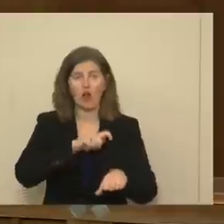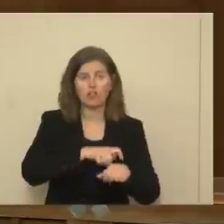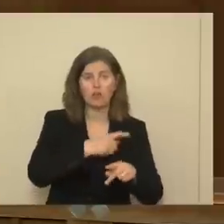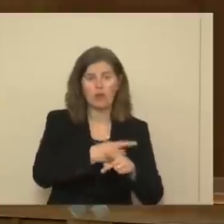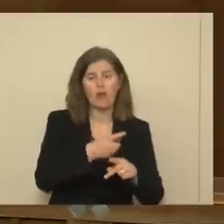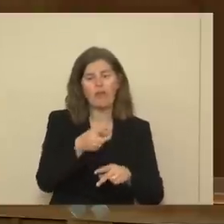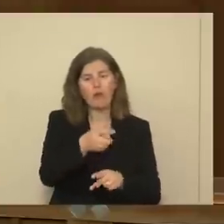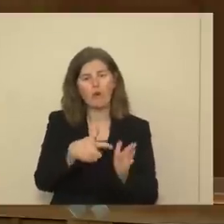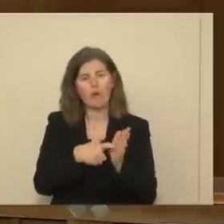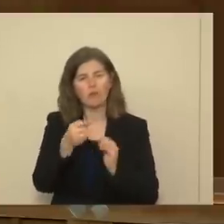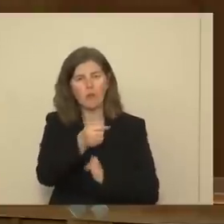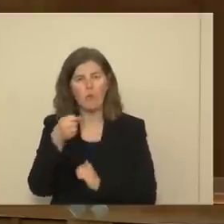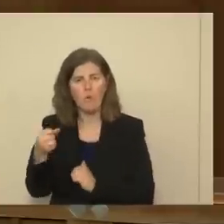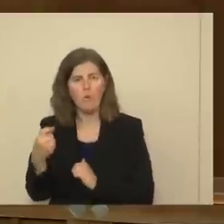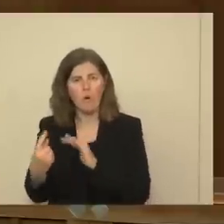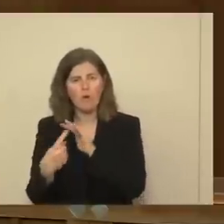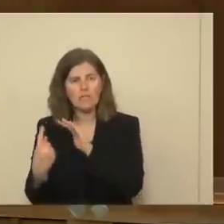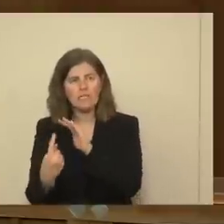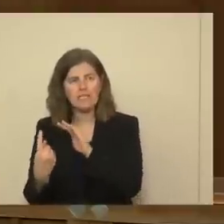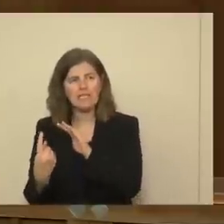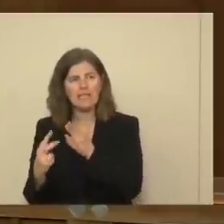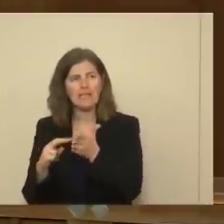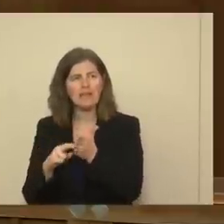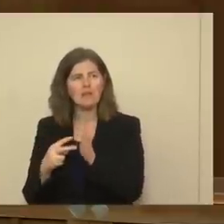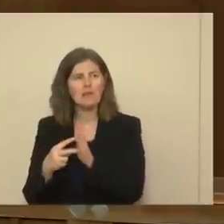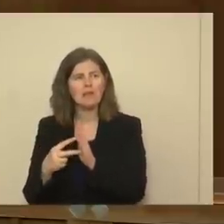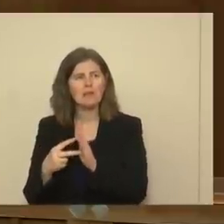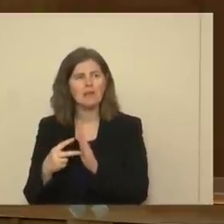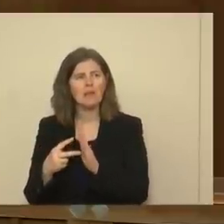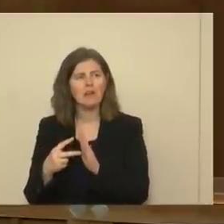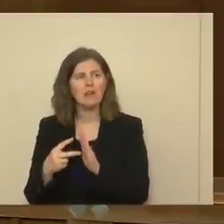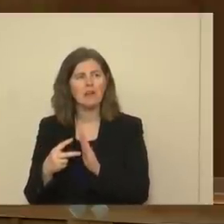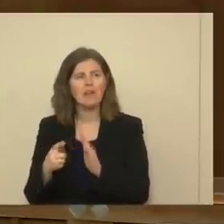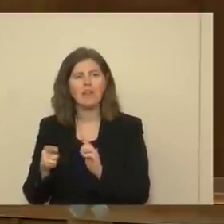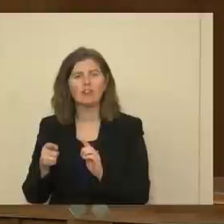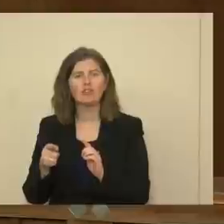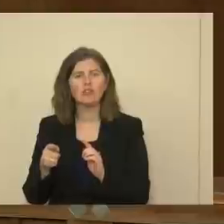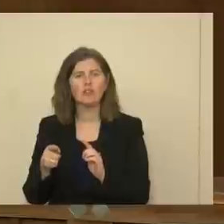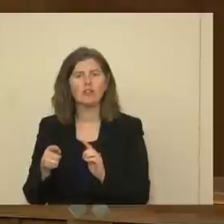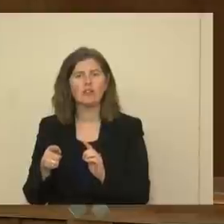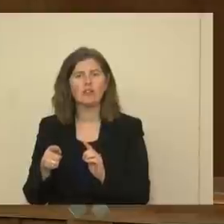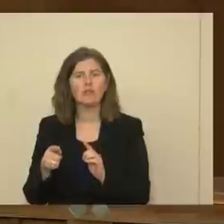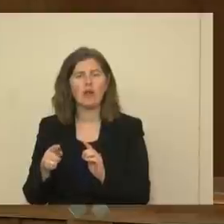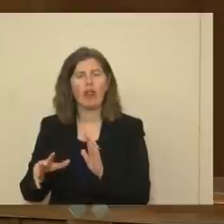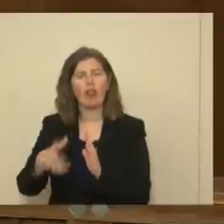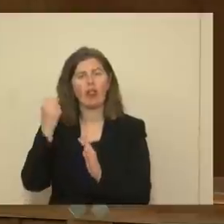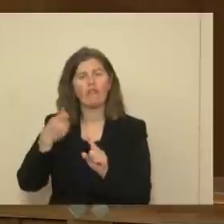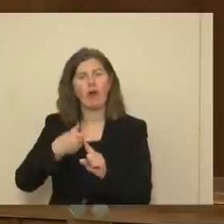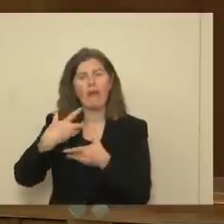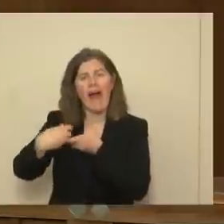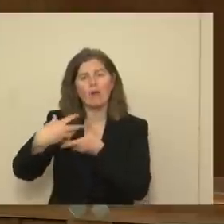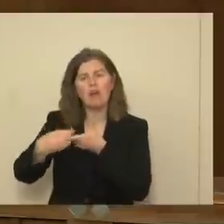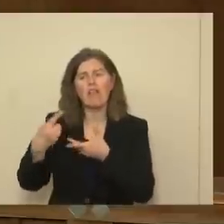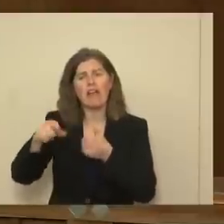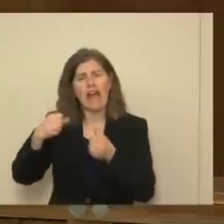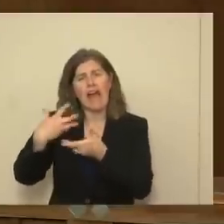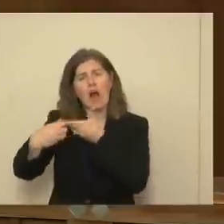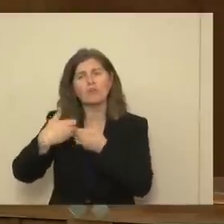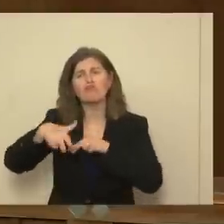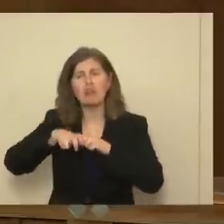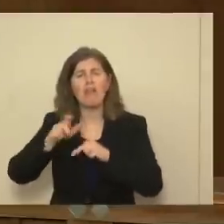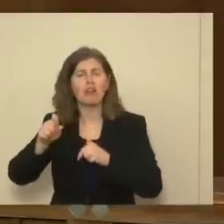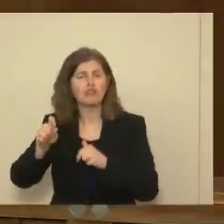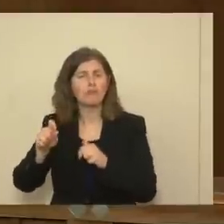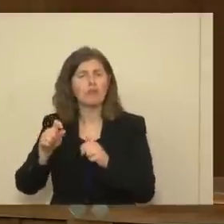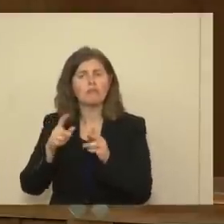a quarantine, that doesn't mean that they should be absent of any sort of sunshine or fresh air. And they can go out and they